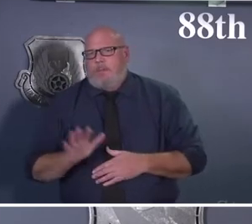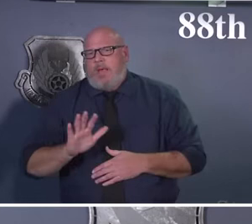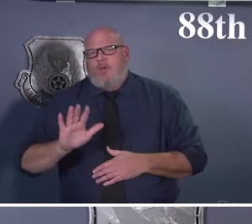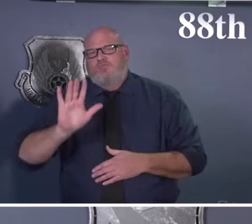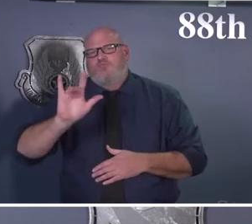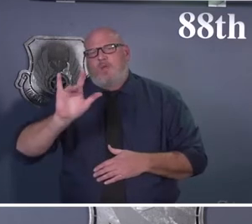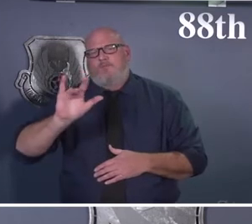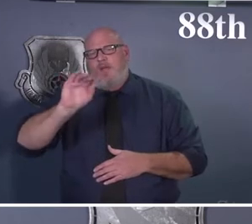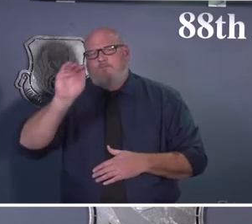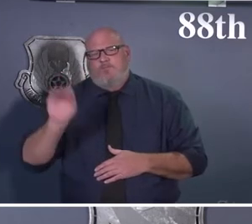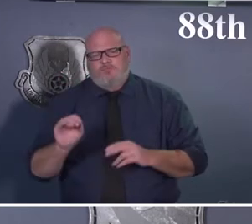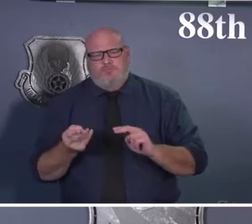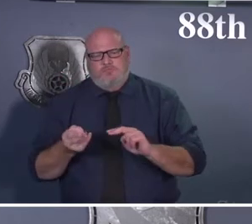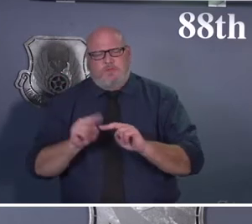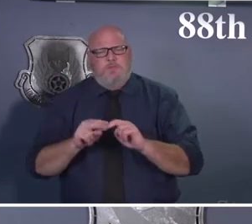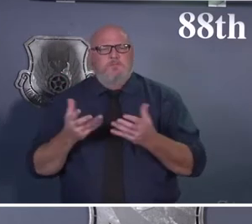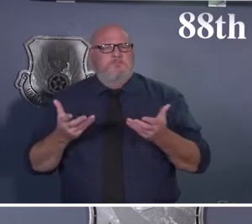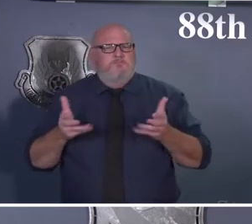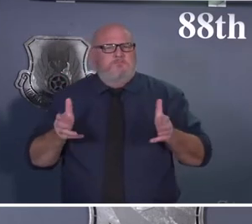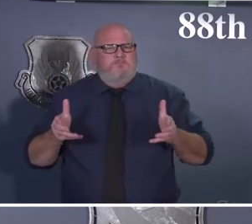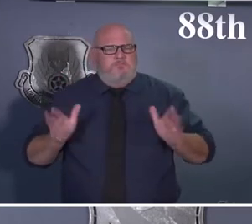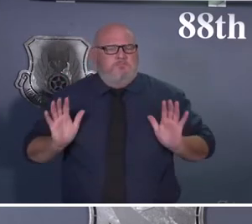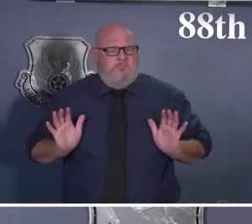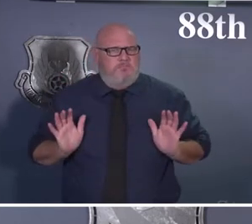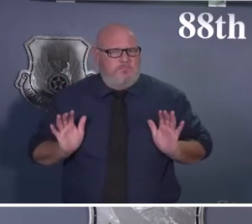out in his message to the entire base.